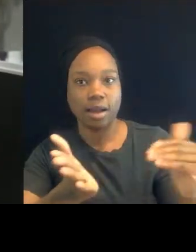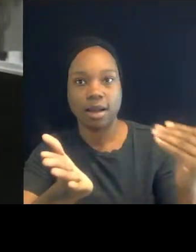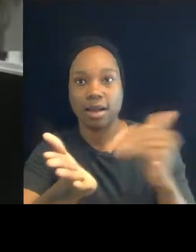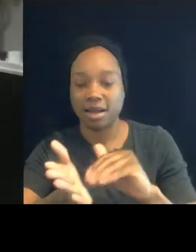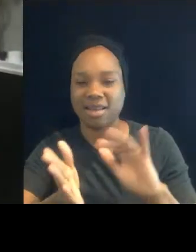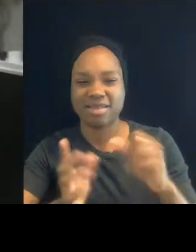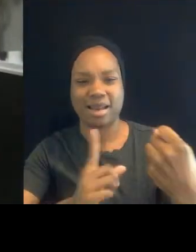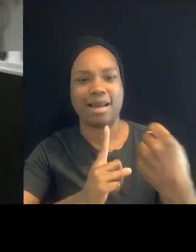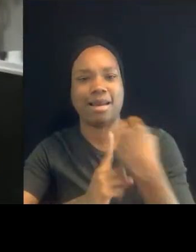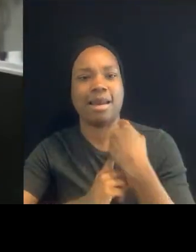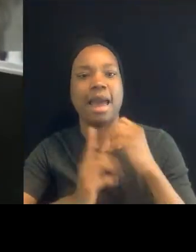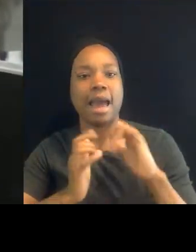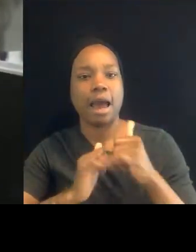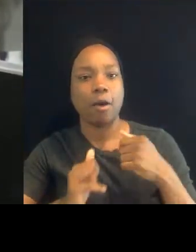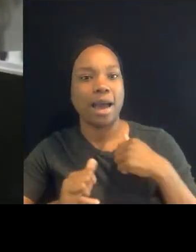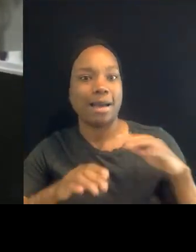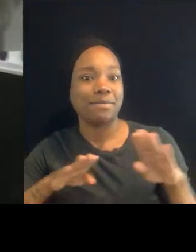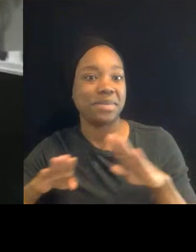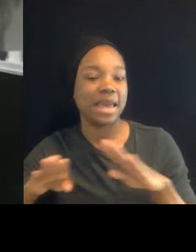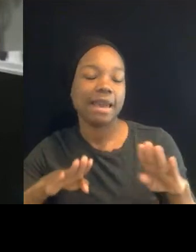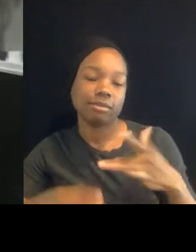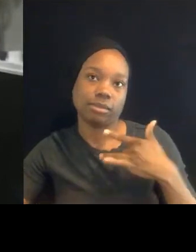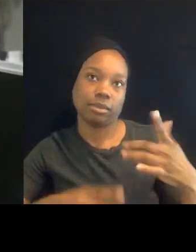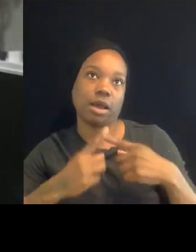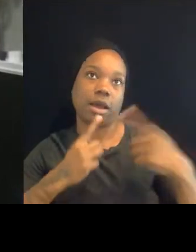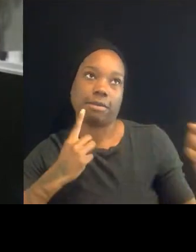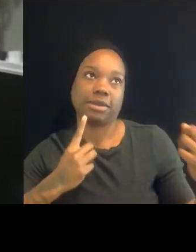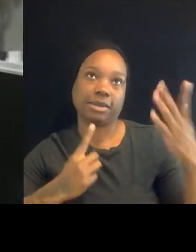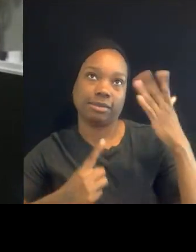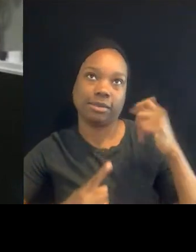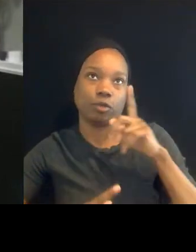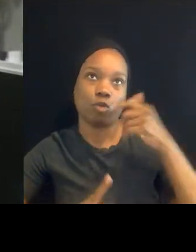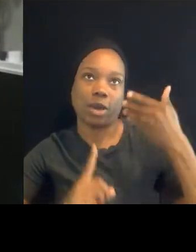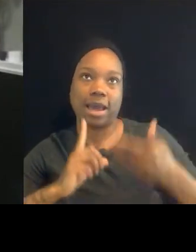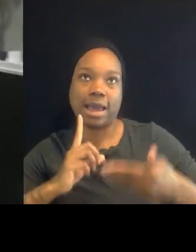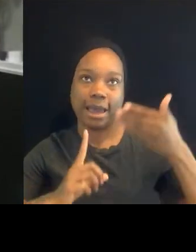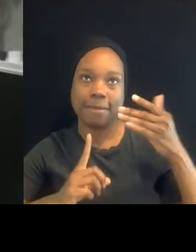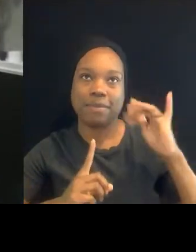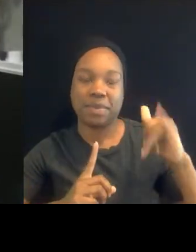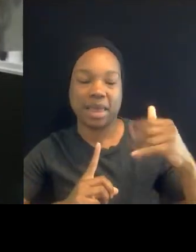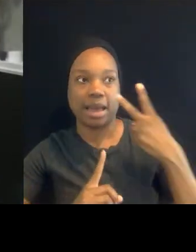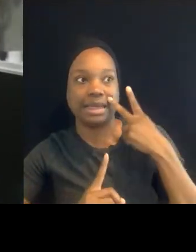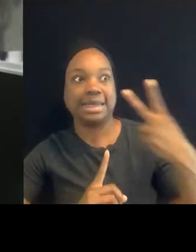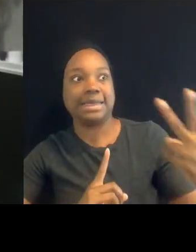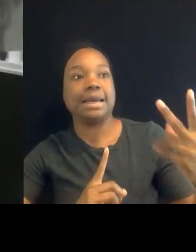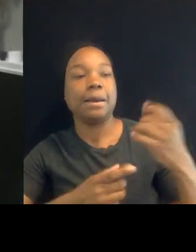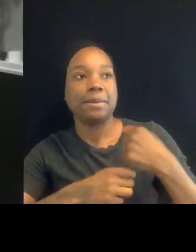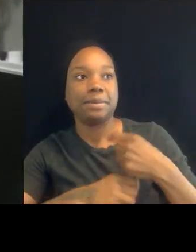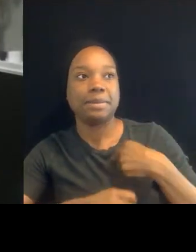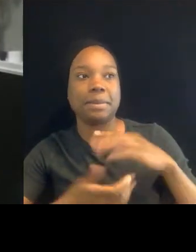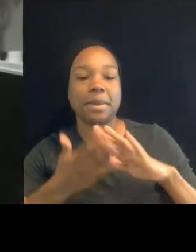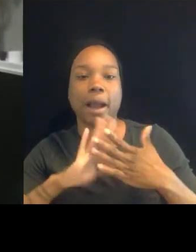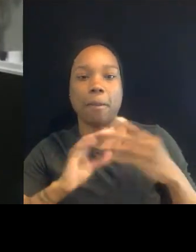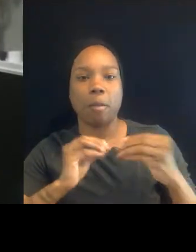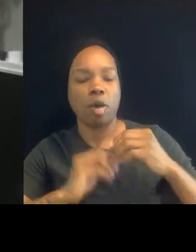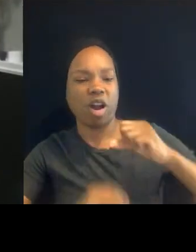sort of the opposite way, because of who I am, it makes me more defiant, but defiance is also an